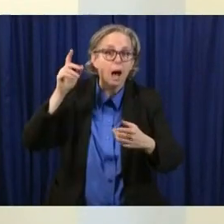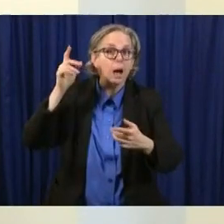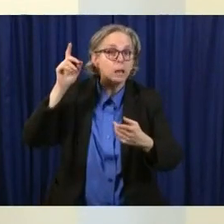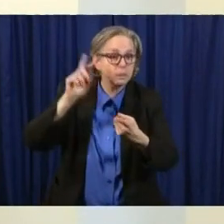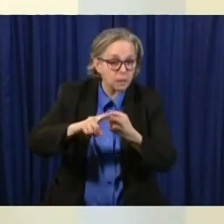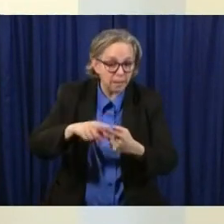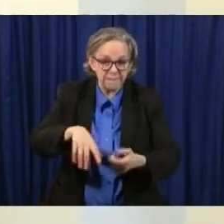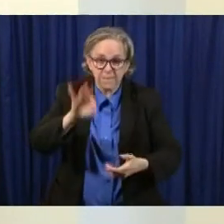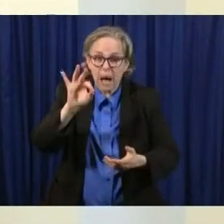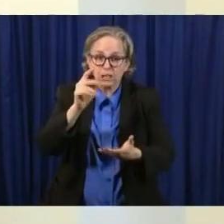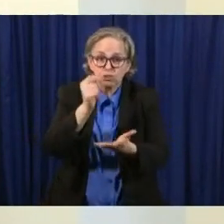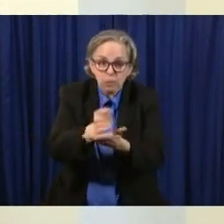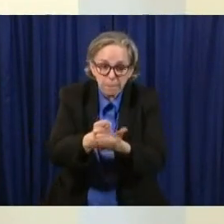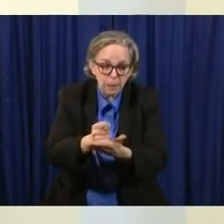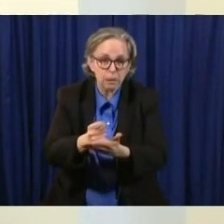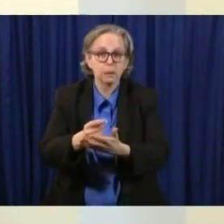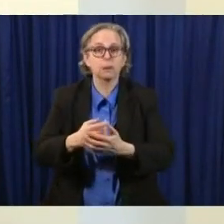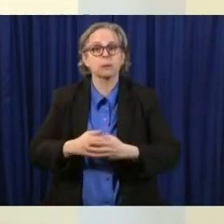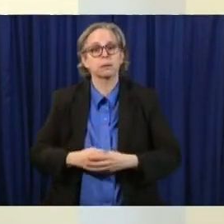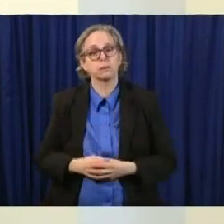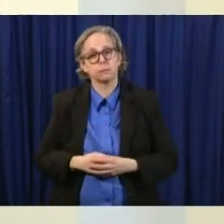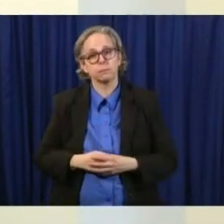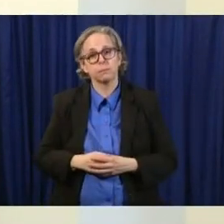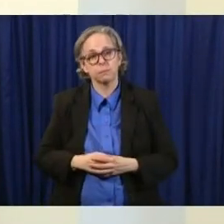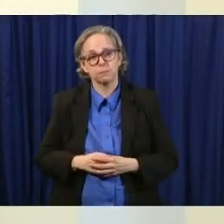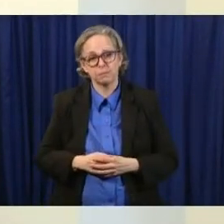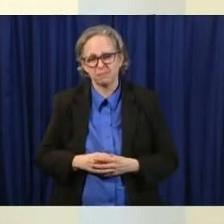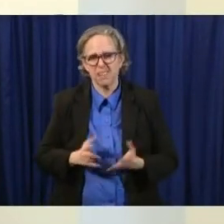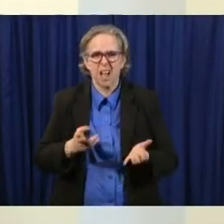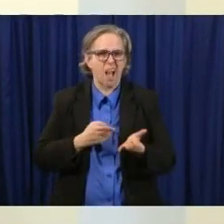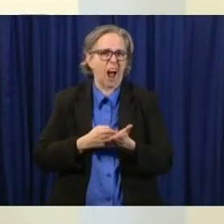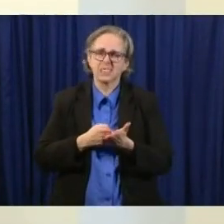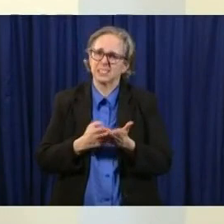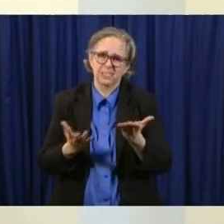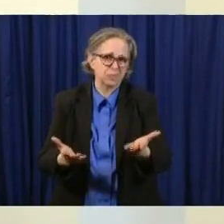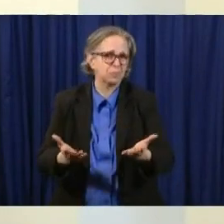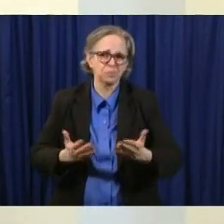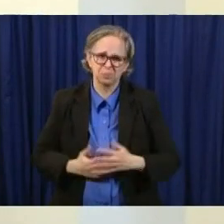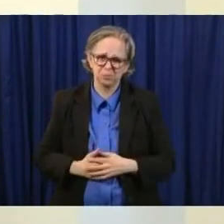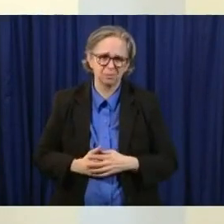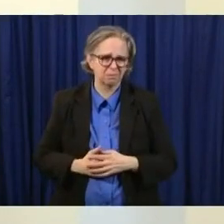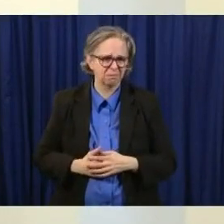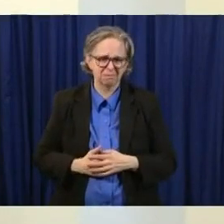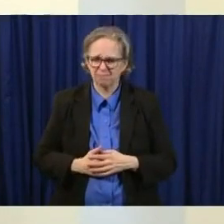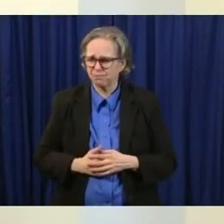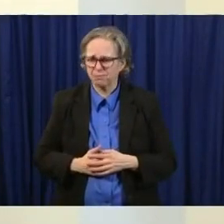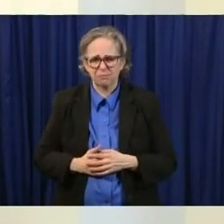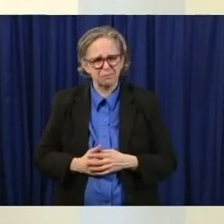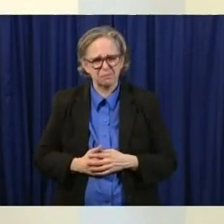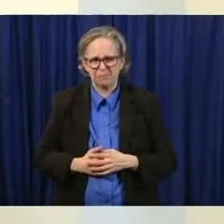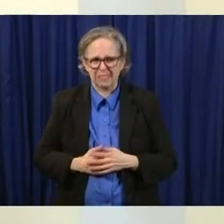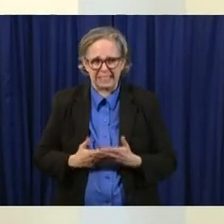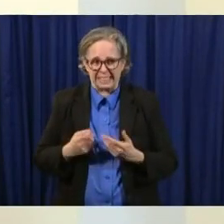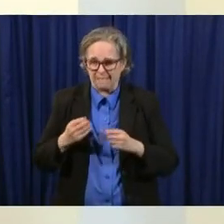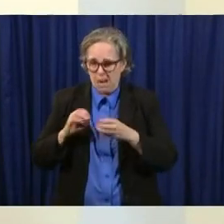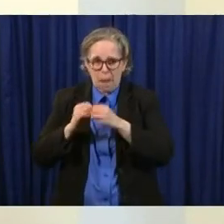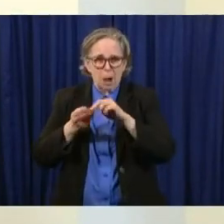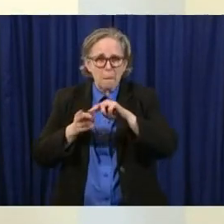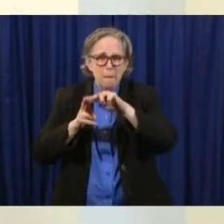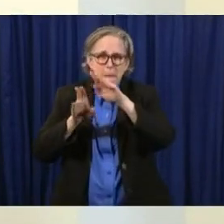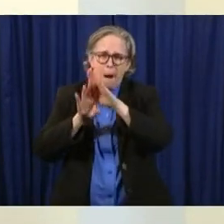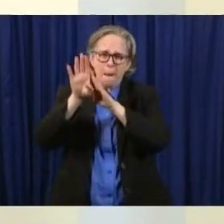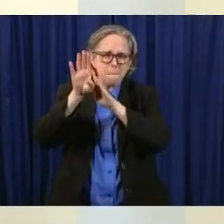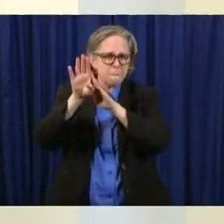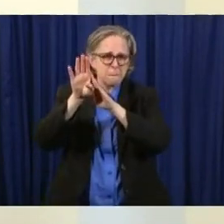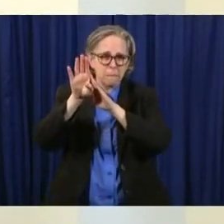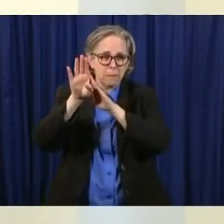place um and also quite honestly there still will be a threat if we spike too much of overwhelming our health care